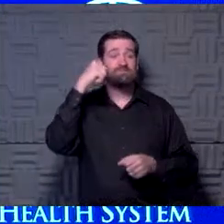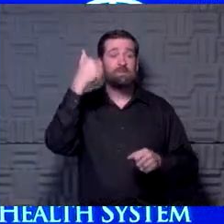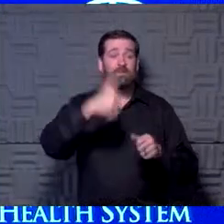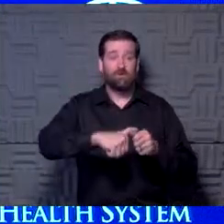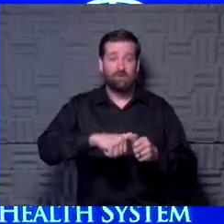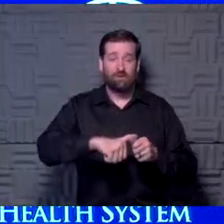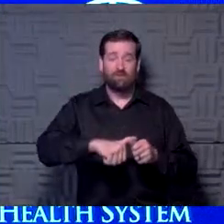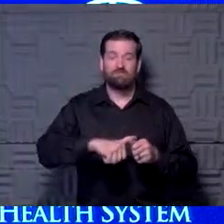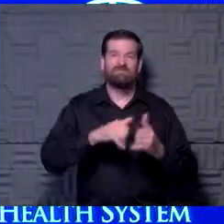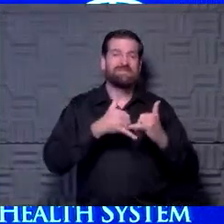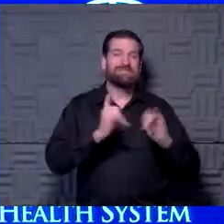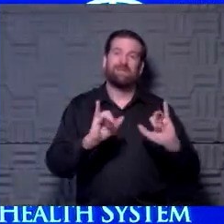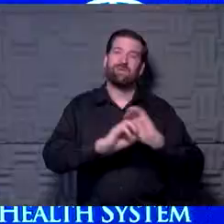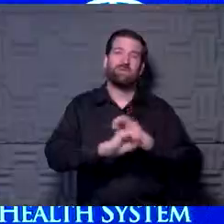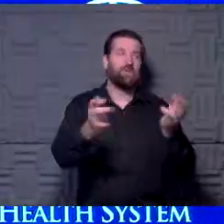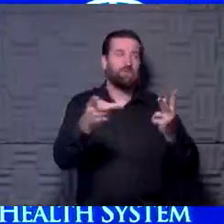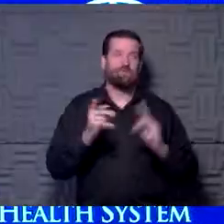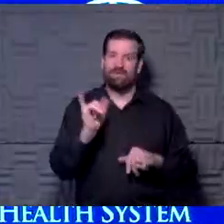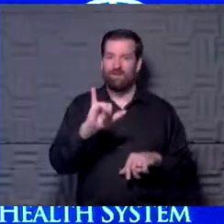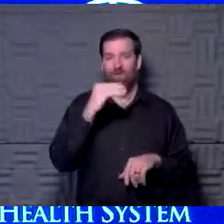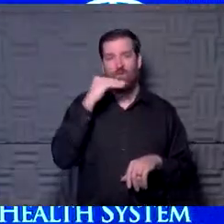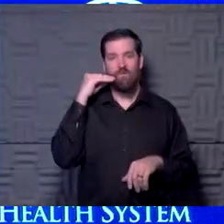there's still no place like home. Let's all stay safe.